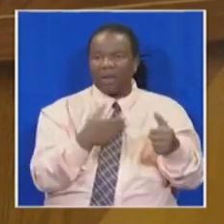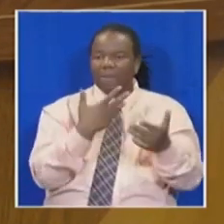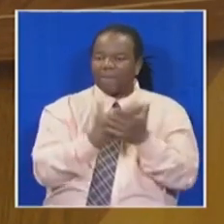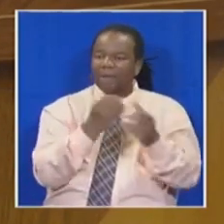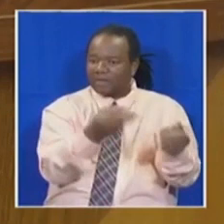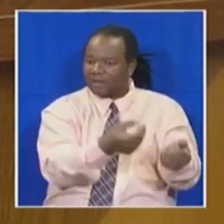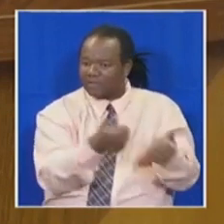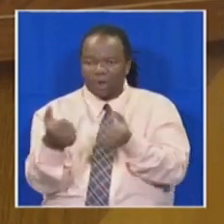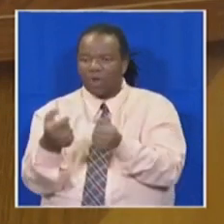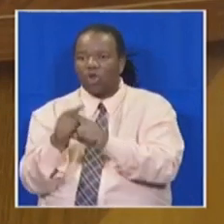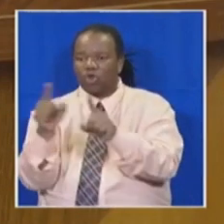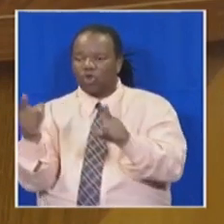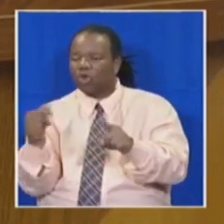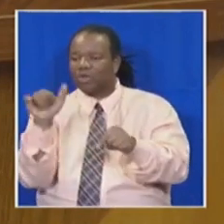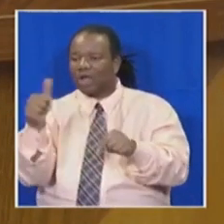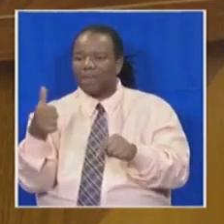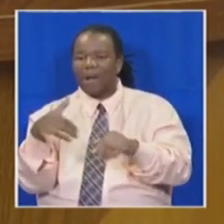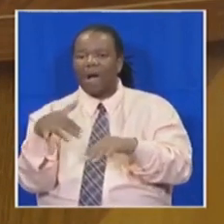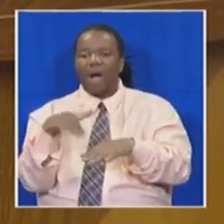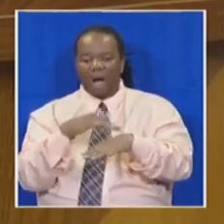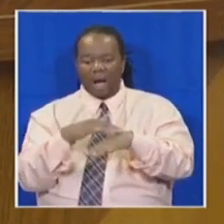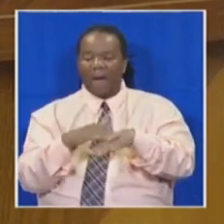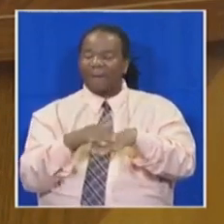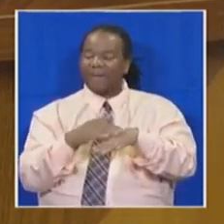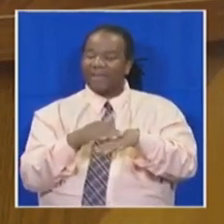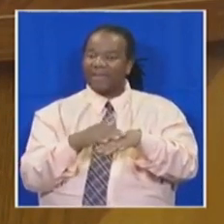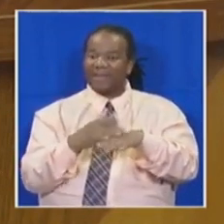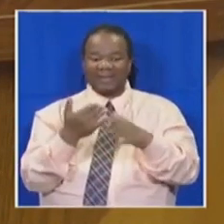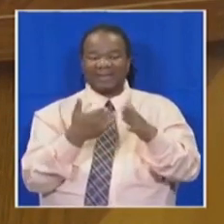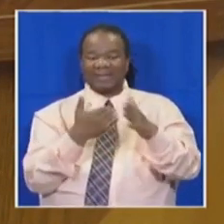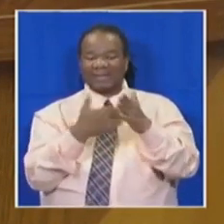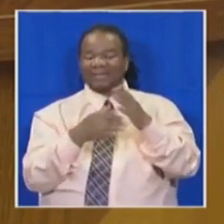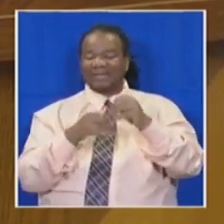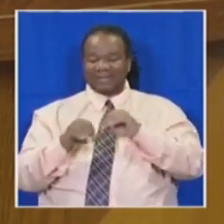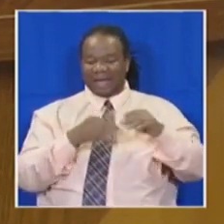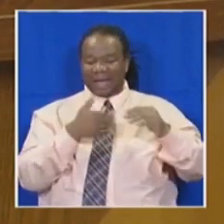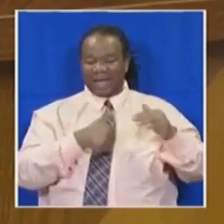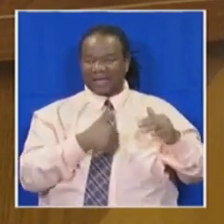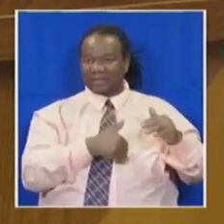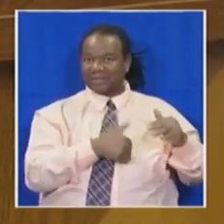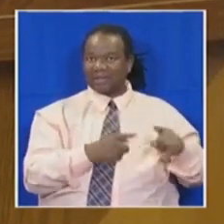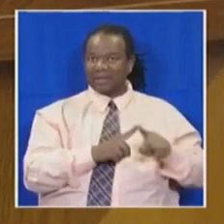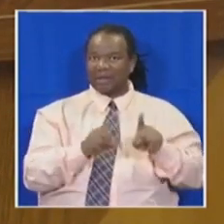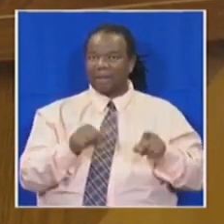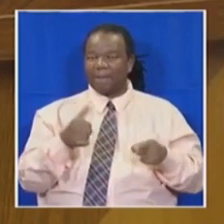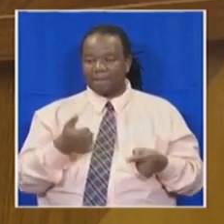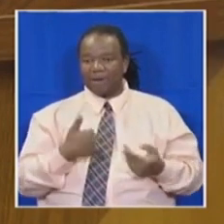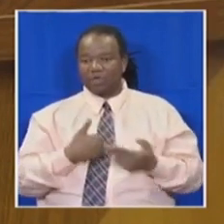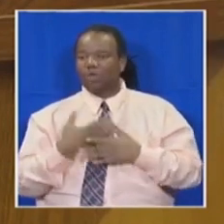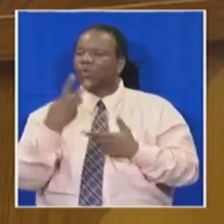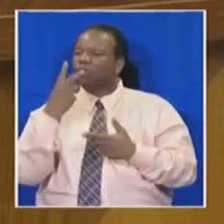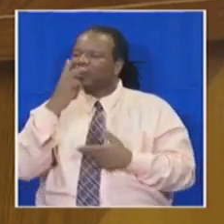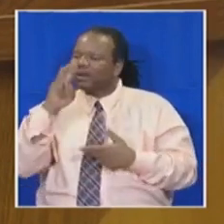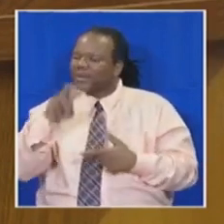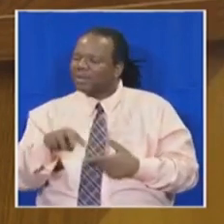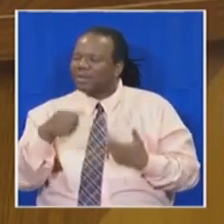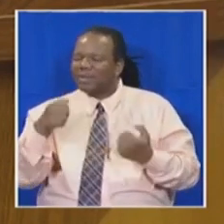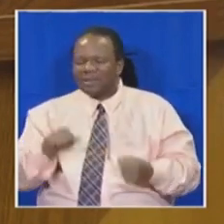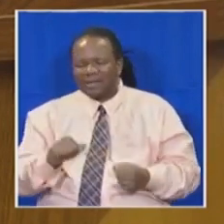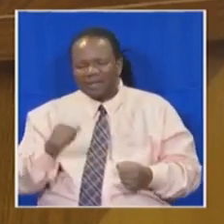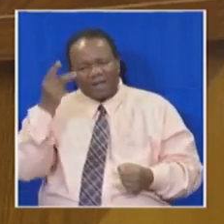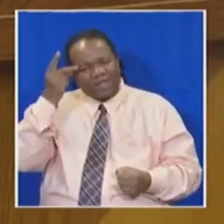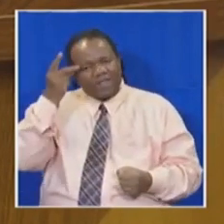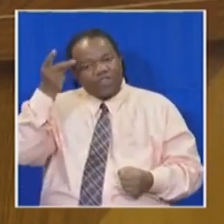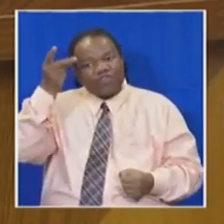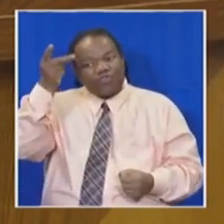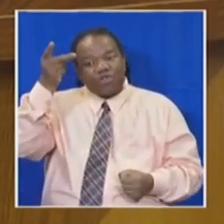just apartheid scars. They represent lingering wounds that will make it difficult for all of us to live the dream of reconciliation. Because from generation